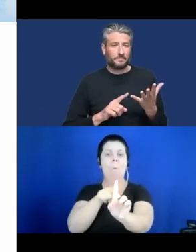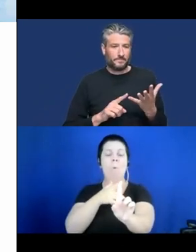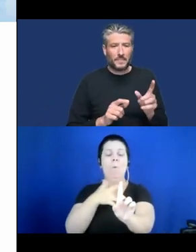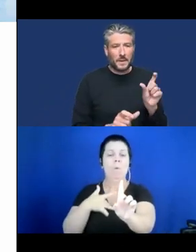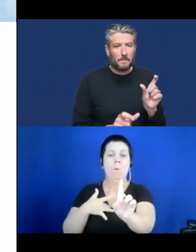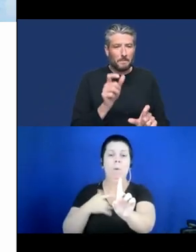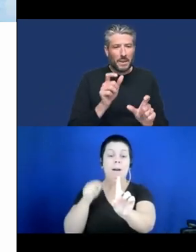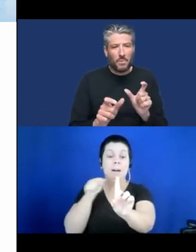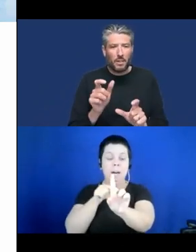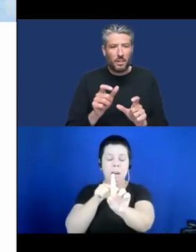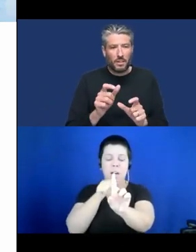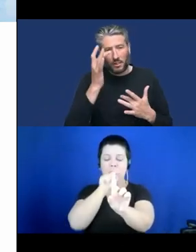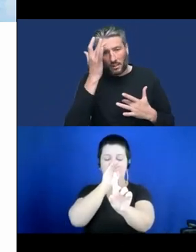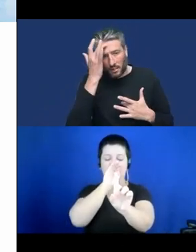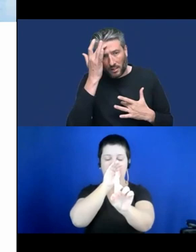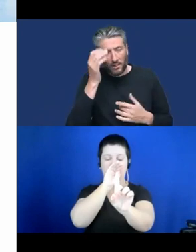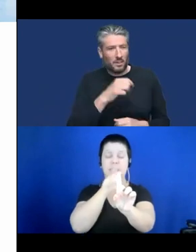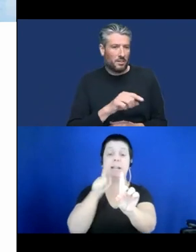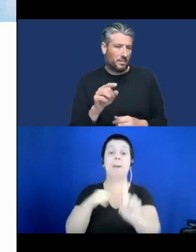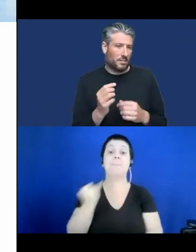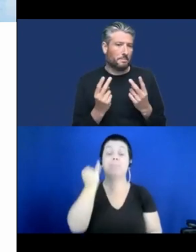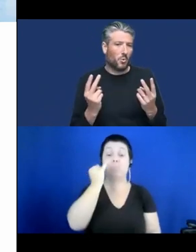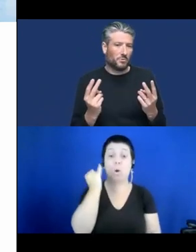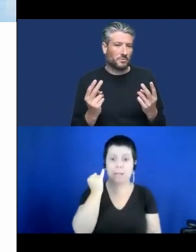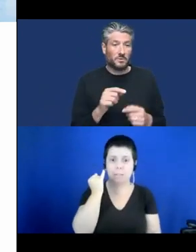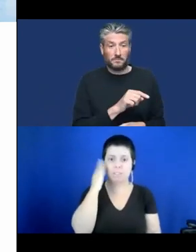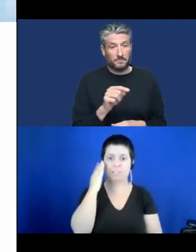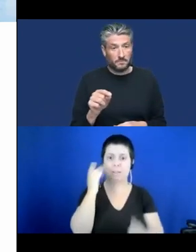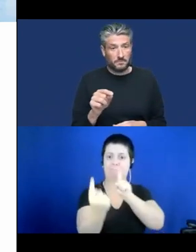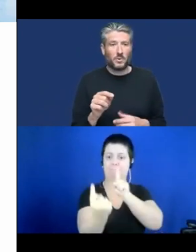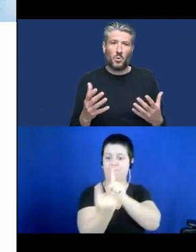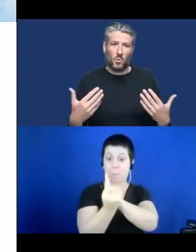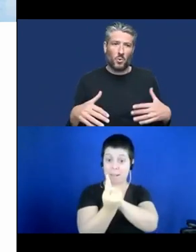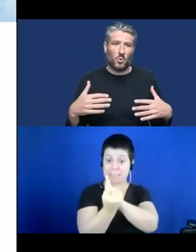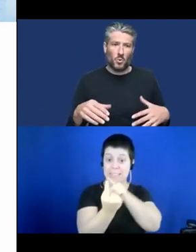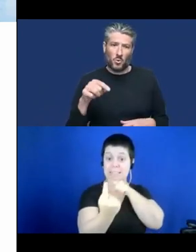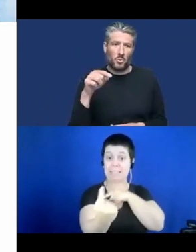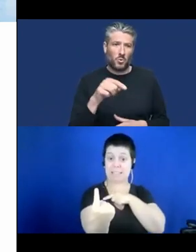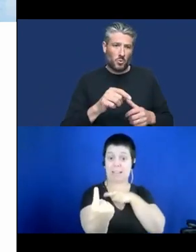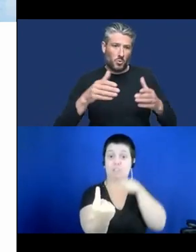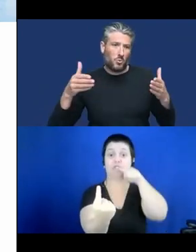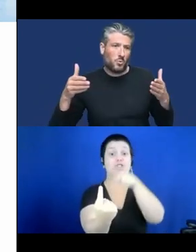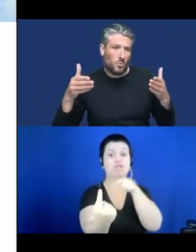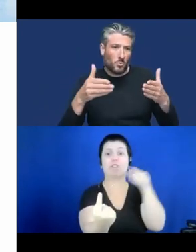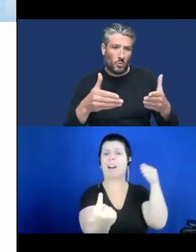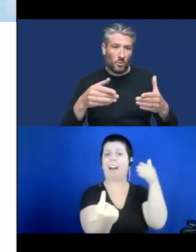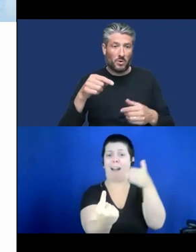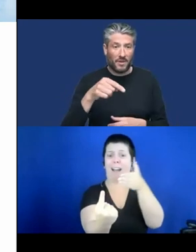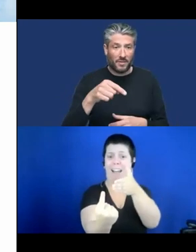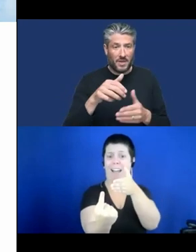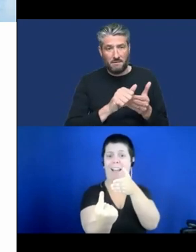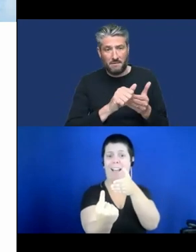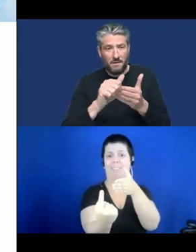that the patient is actually the key driver for the whole system as such